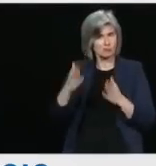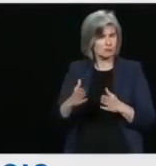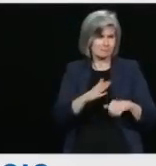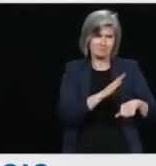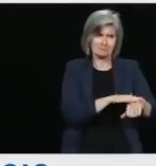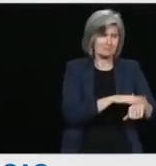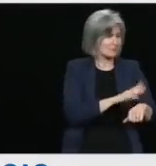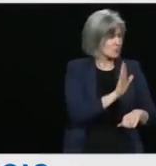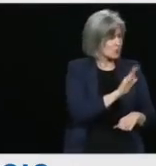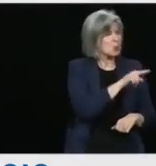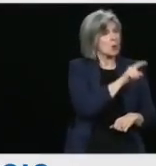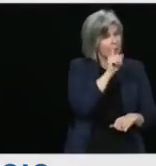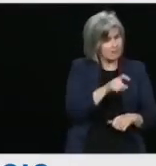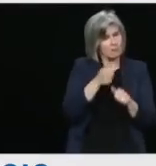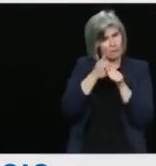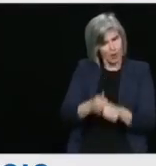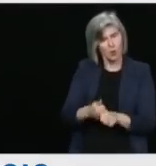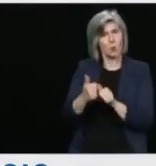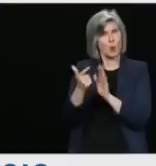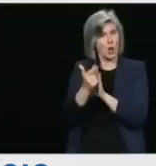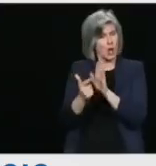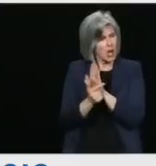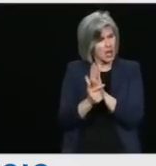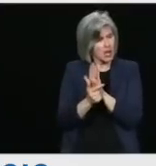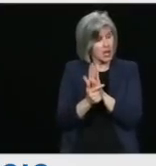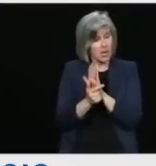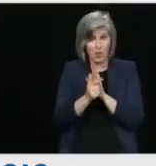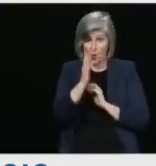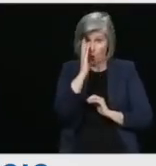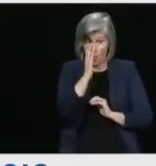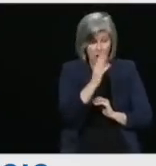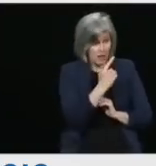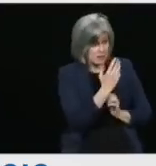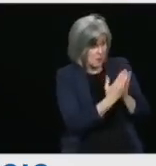Will anyone lose their job or be disciplined over this breach?